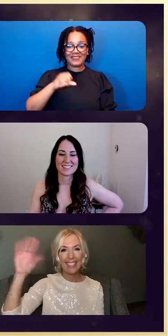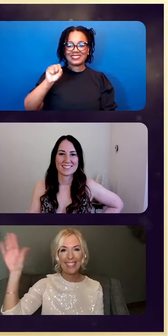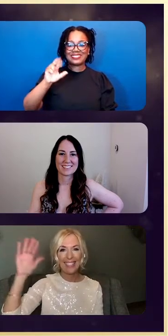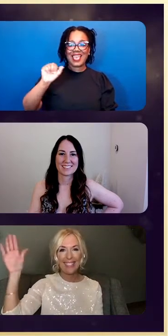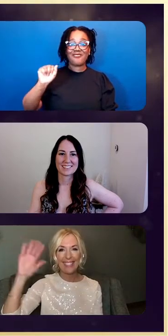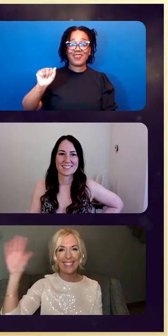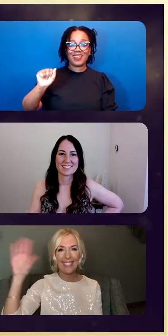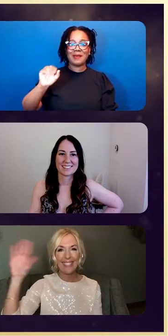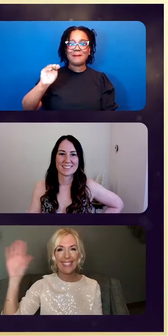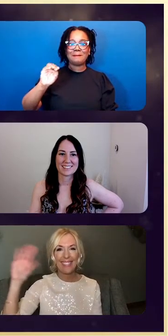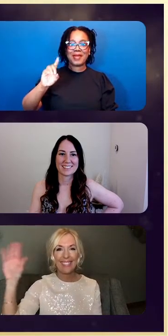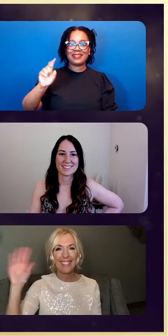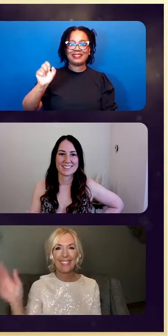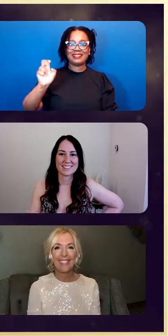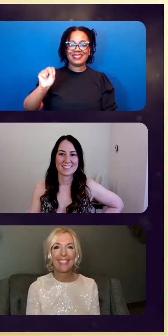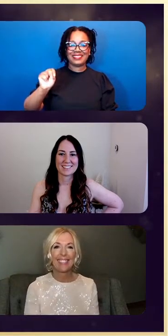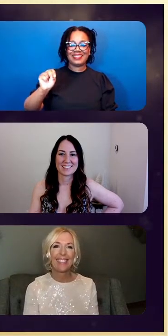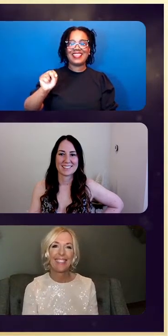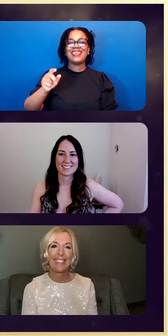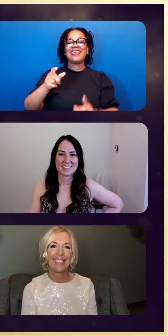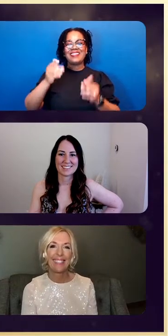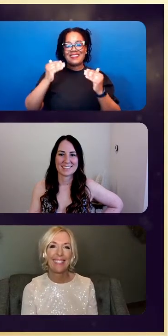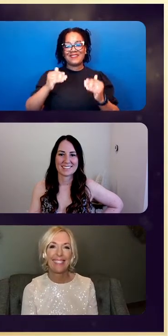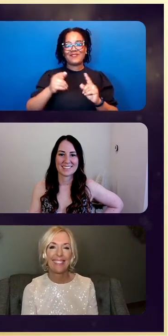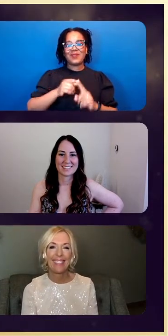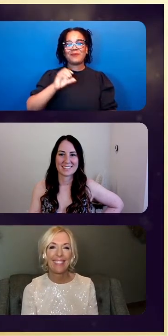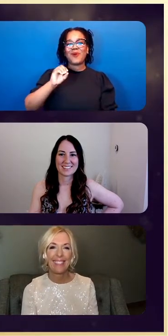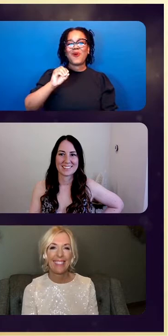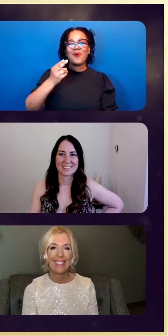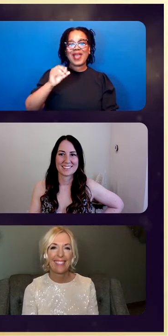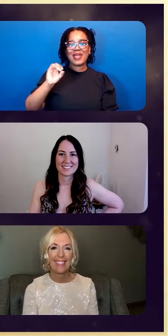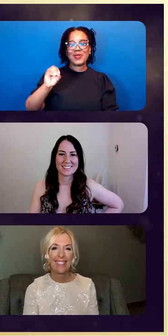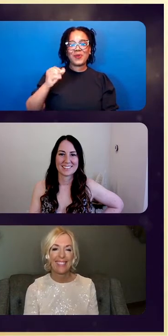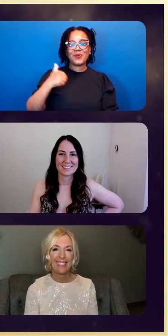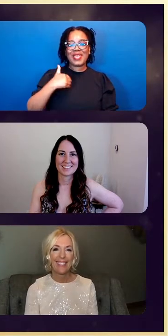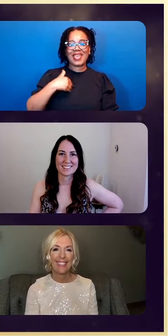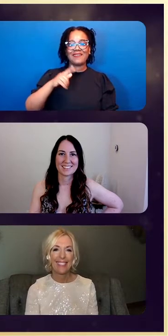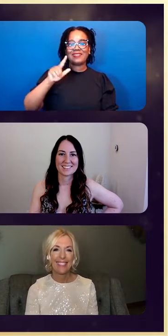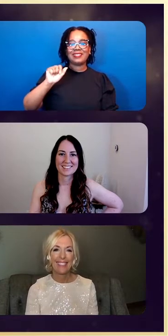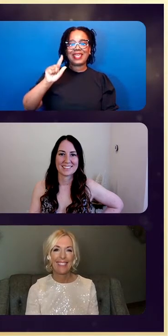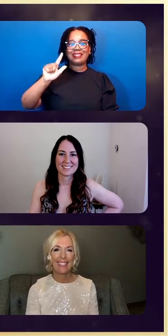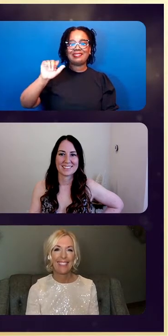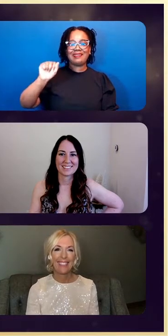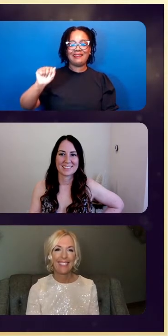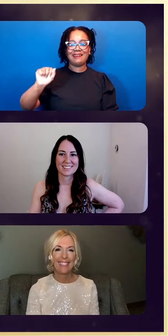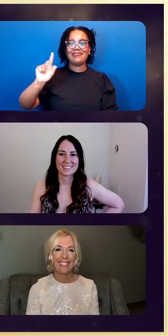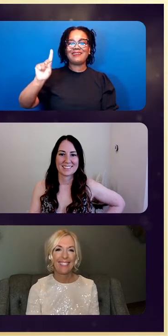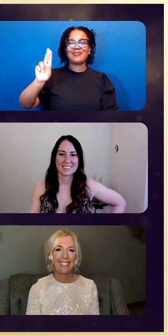And from the Ohio Education Association, we have Leila Kabash.